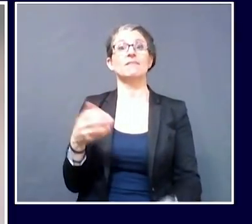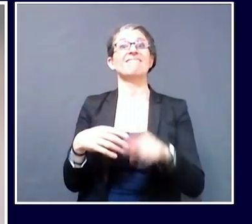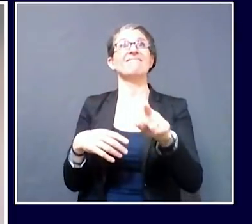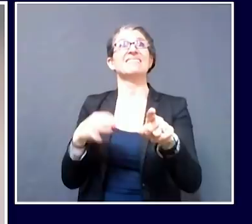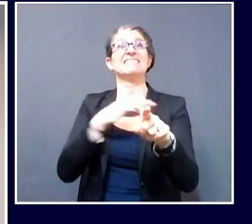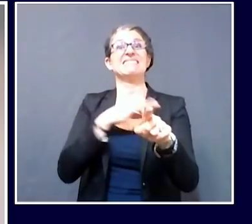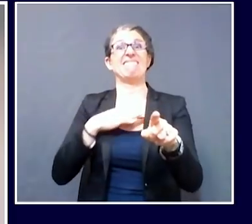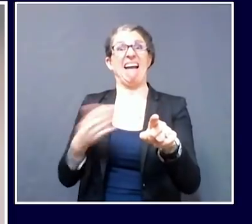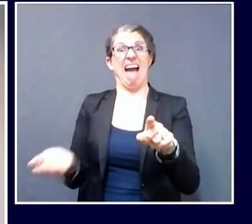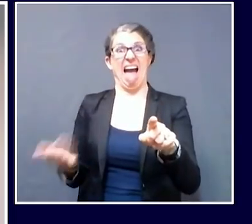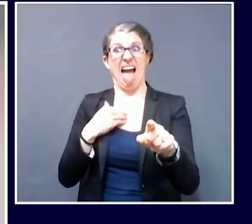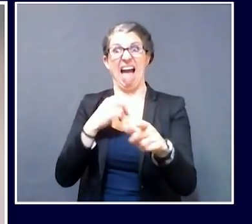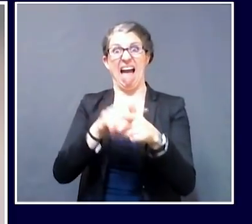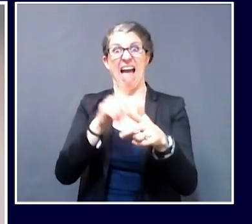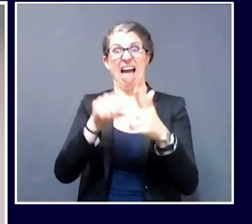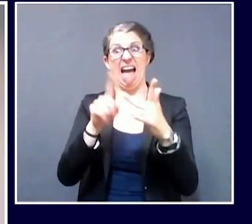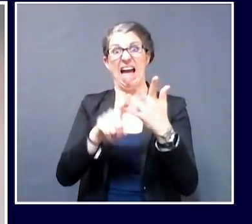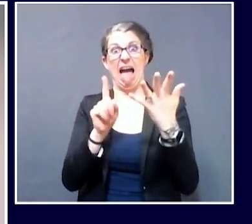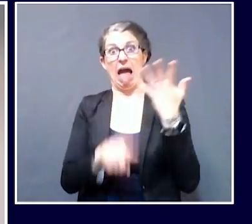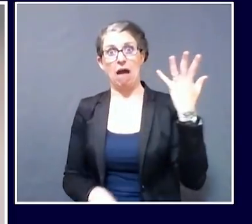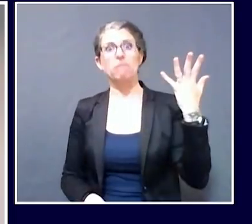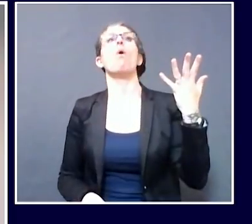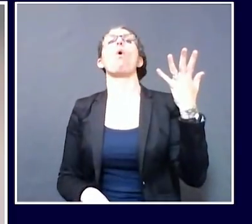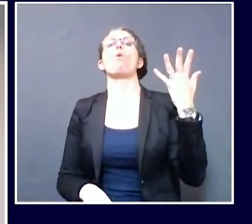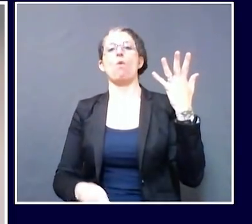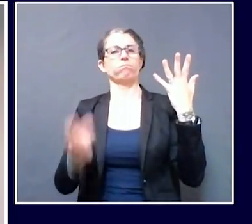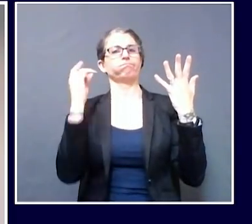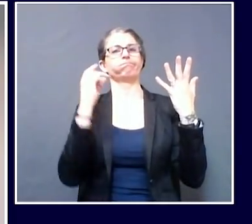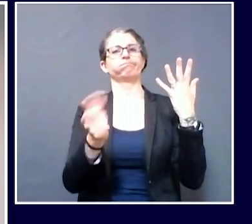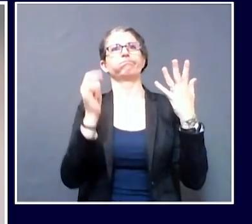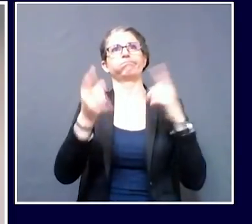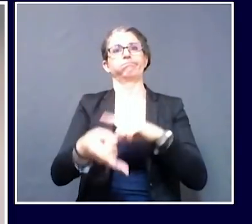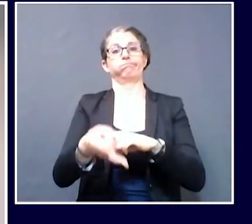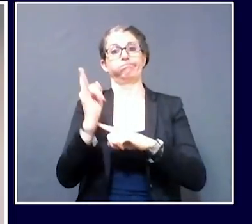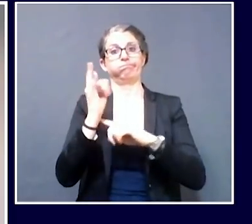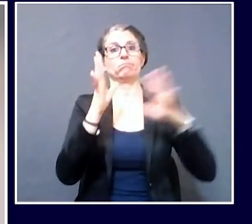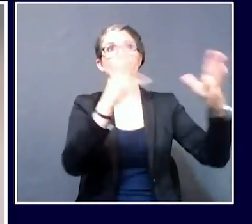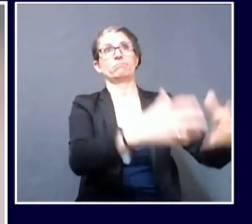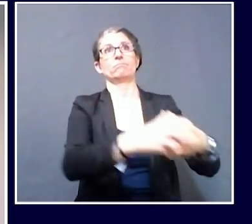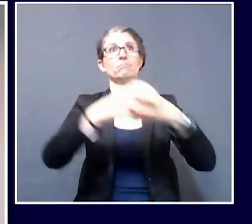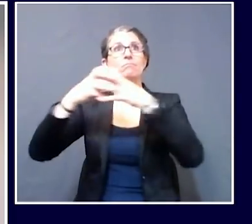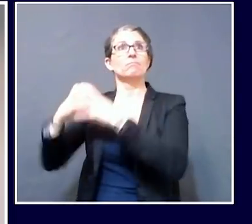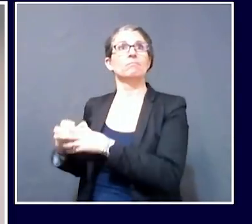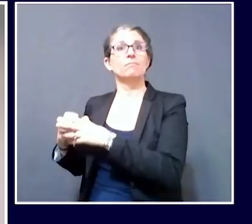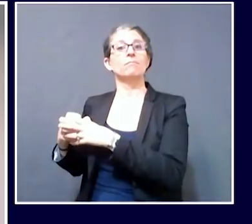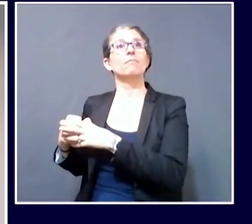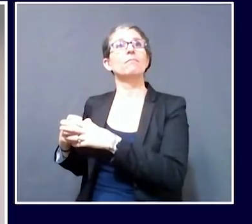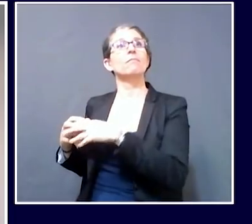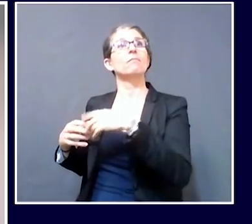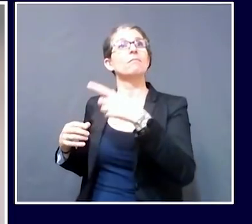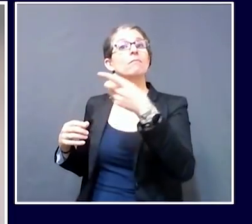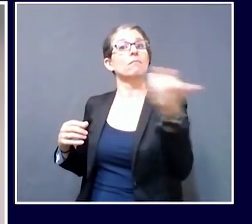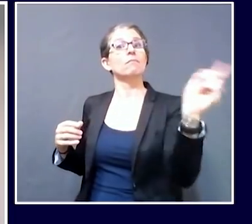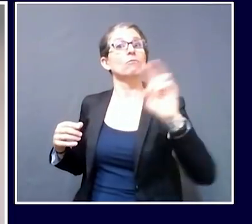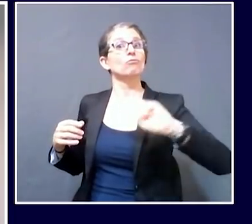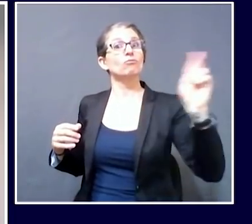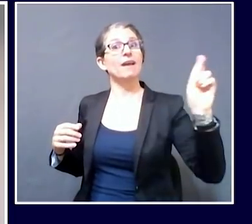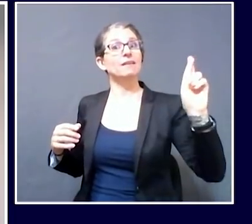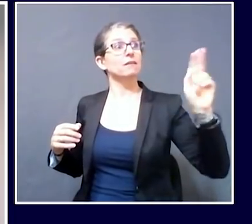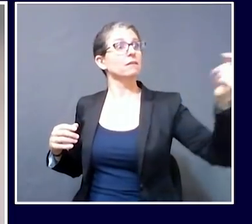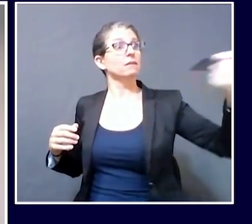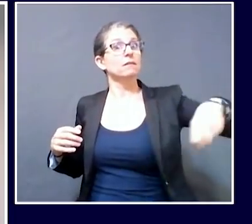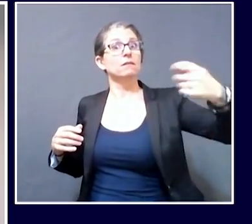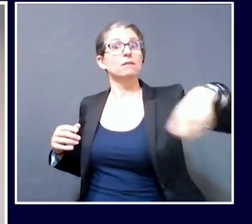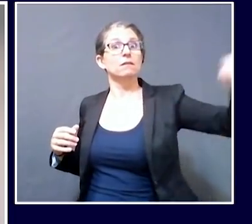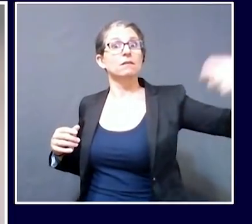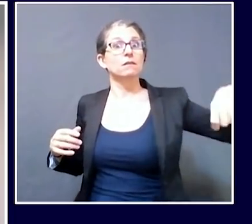we have to simultaneously make sure that the facility has a staffing plan in place because those staff members, of course, will need to be out